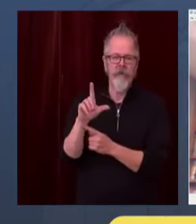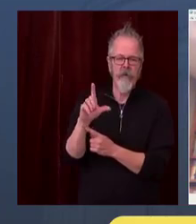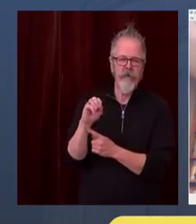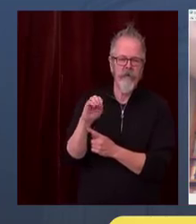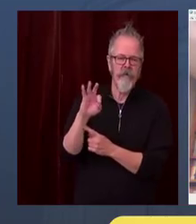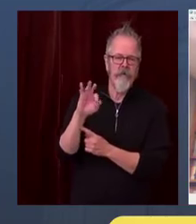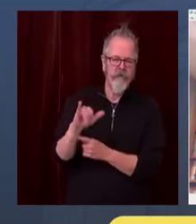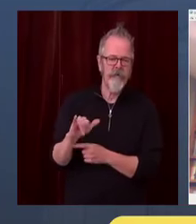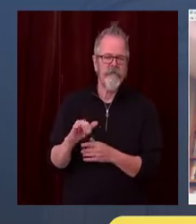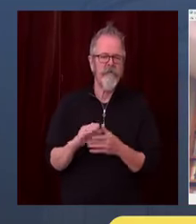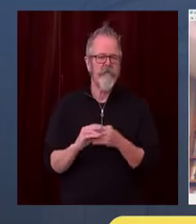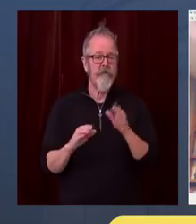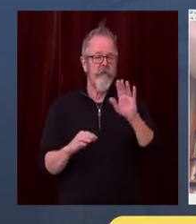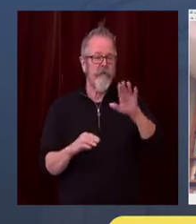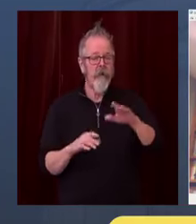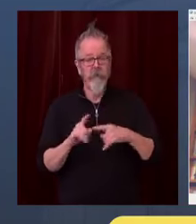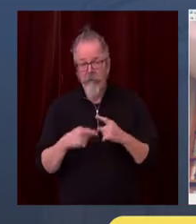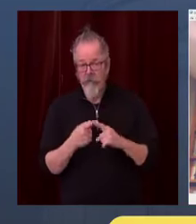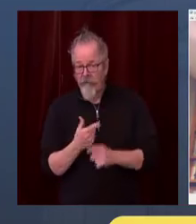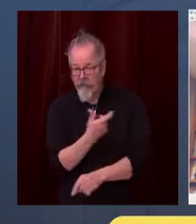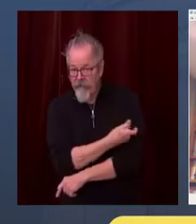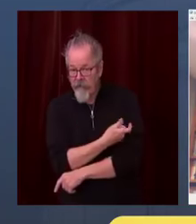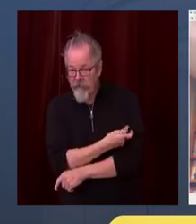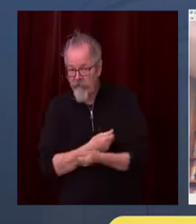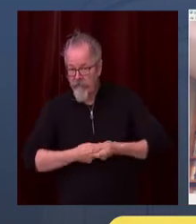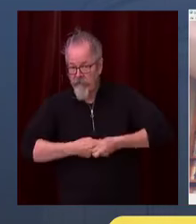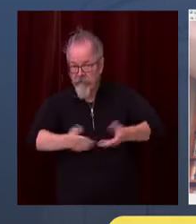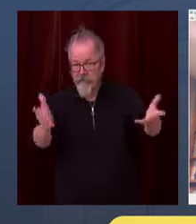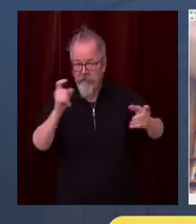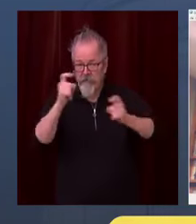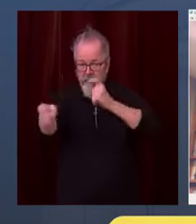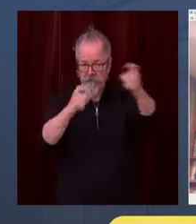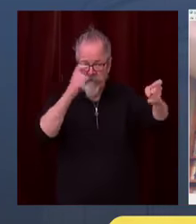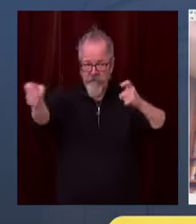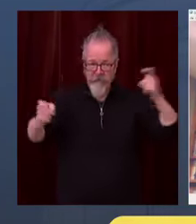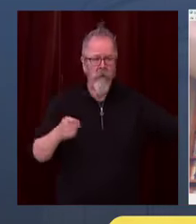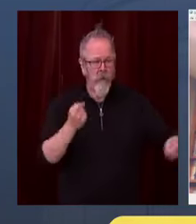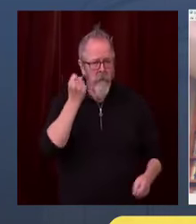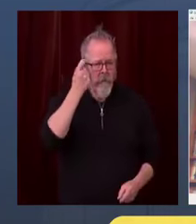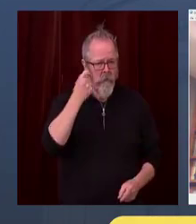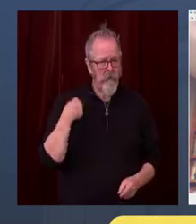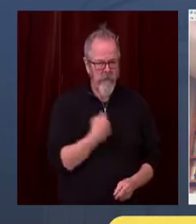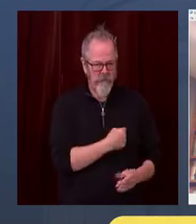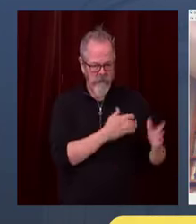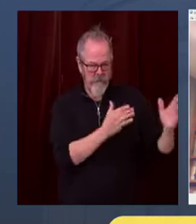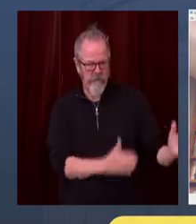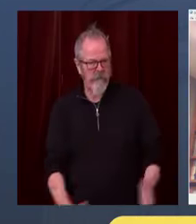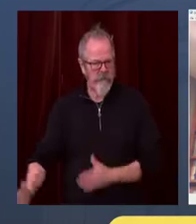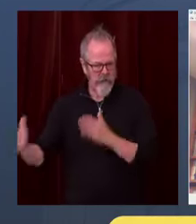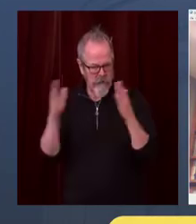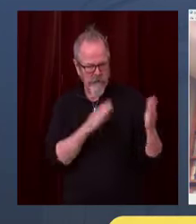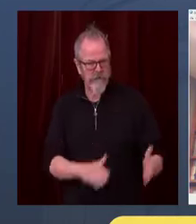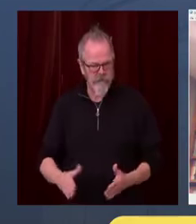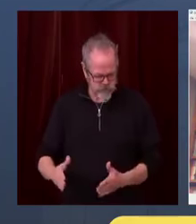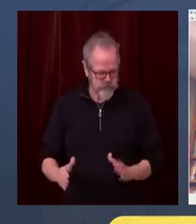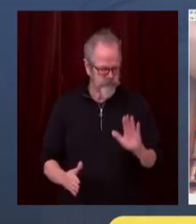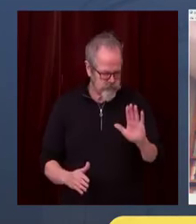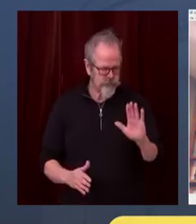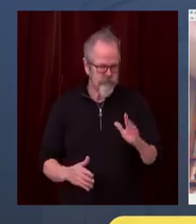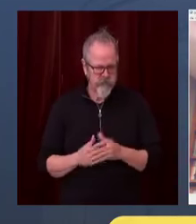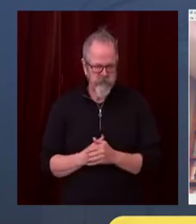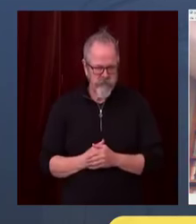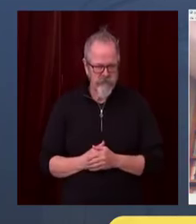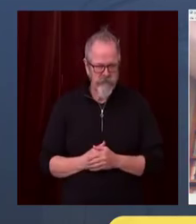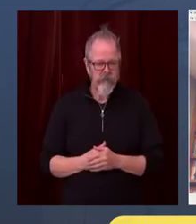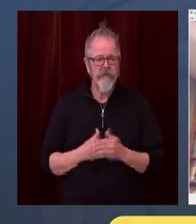planning is going along really well. We are in the process of enrolling providers who will, who want